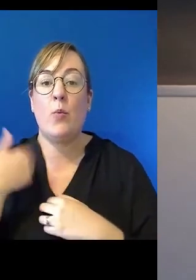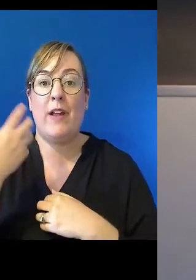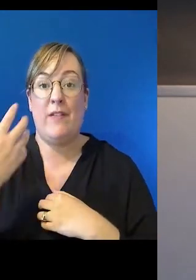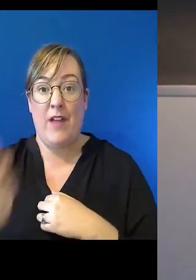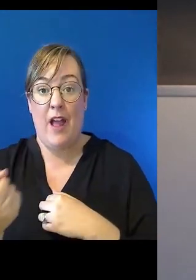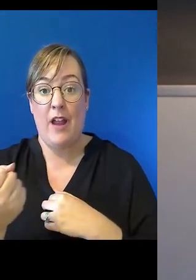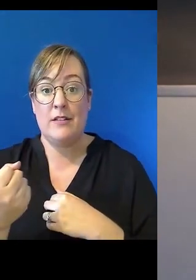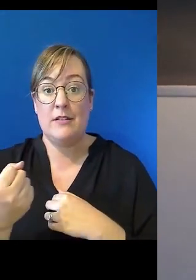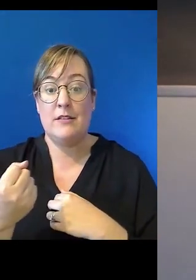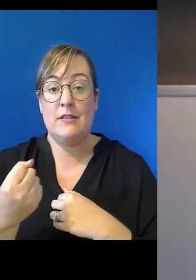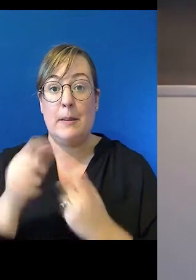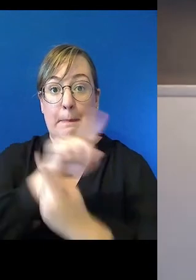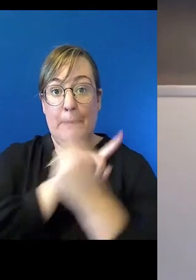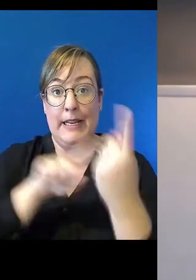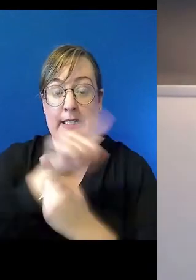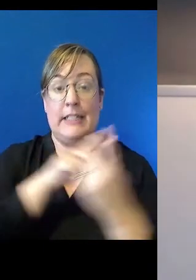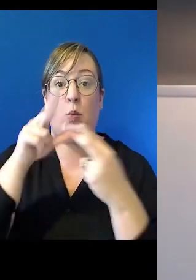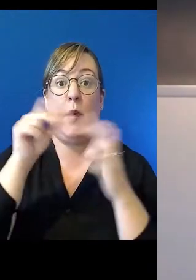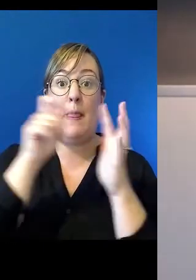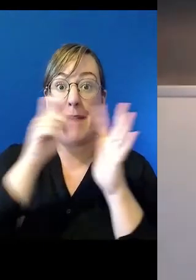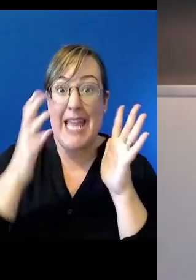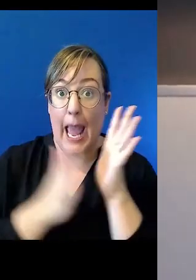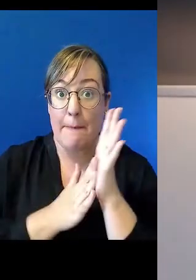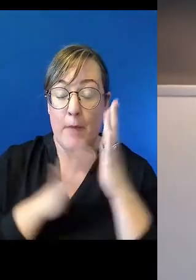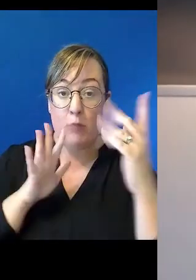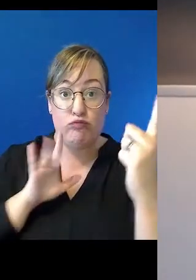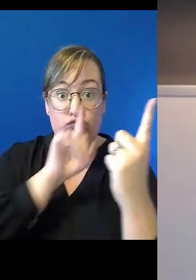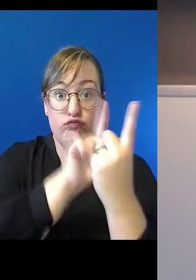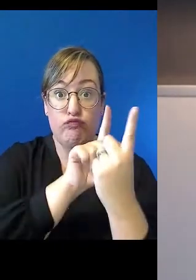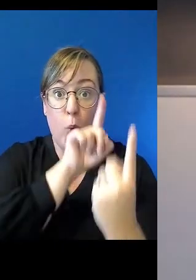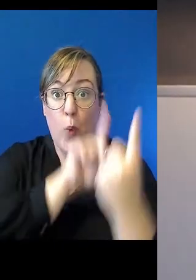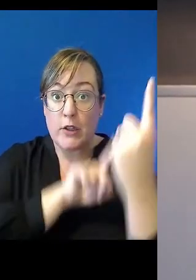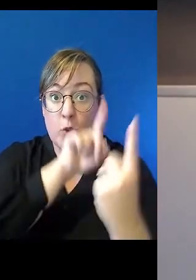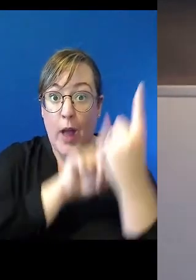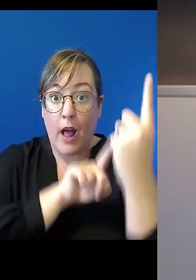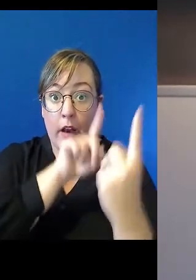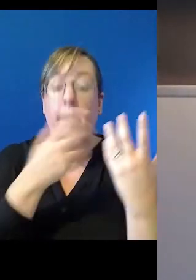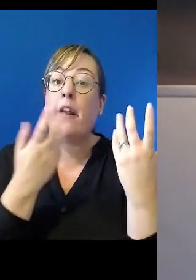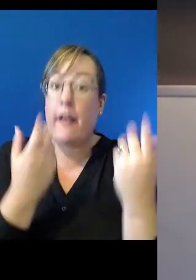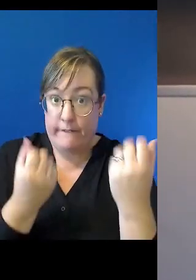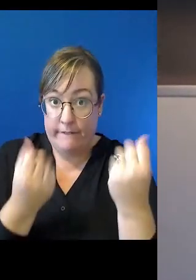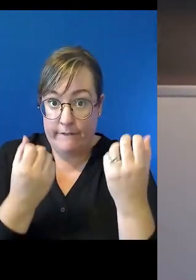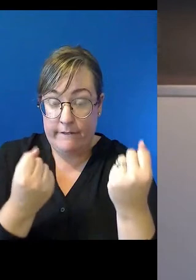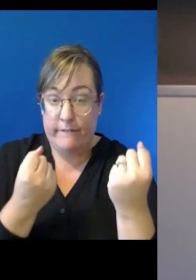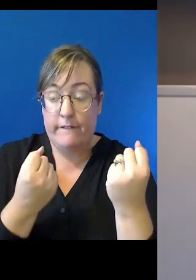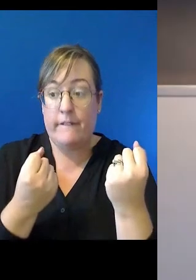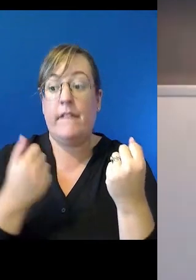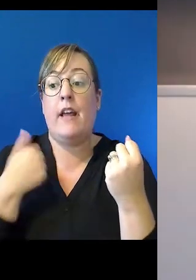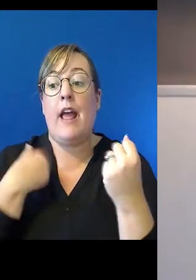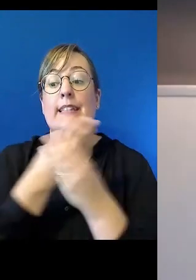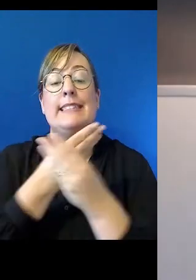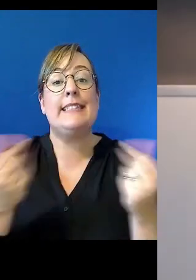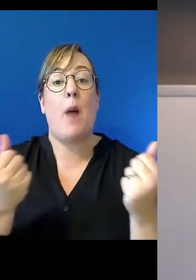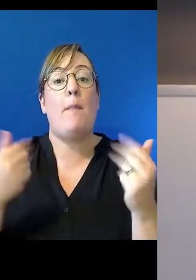Peaks have had meetings with the Prime Minister directly, himself, and with a number of his Cabinet Ministers.